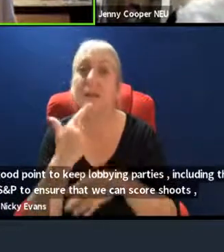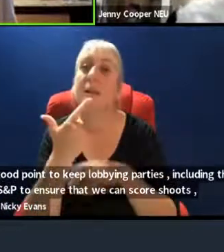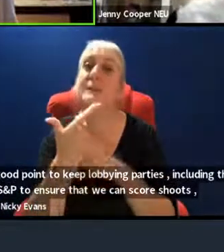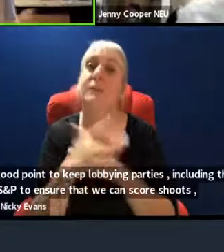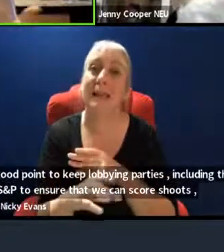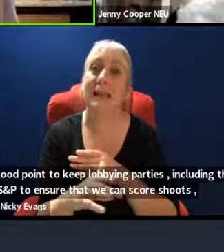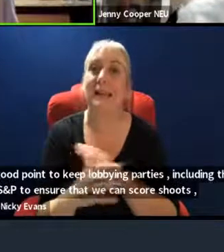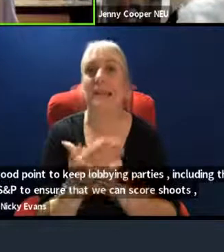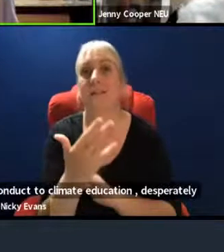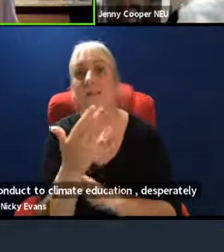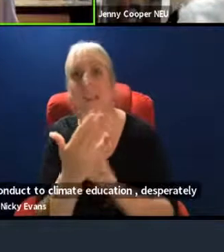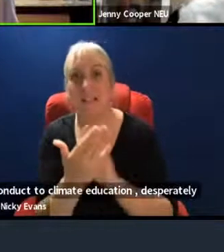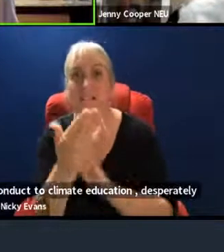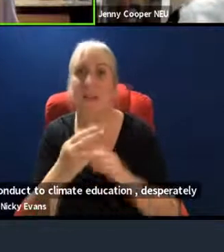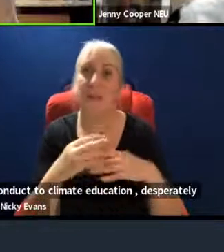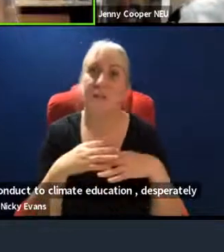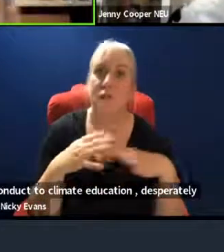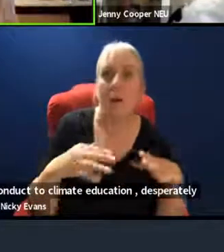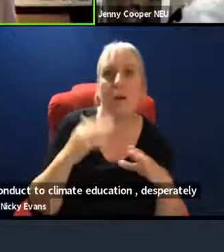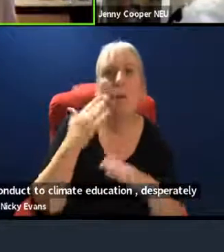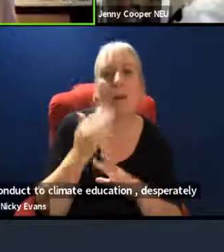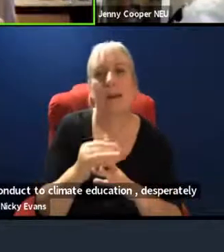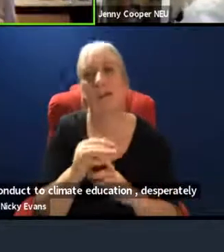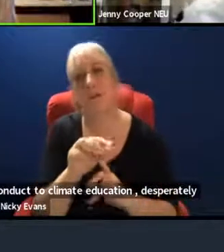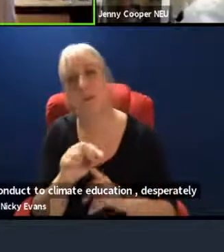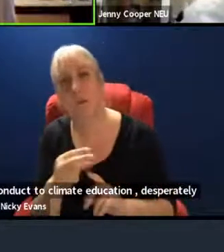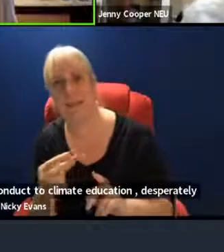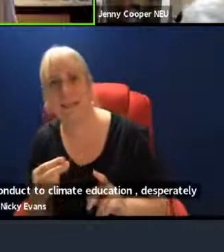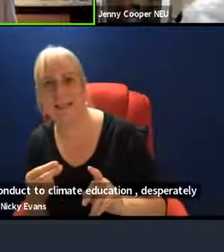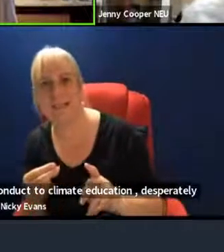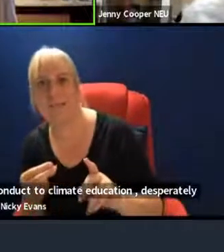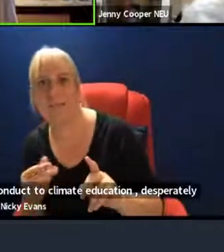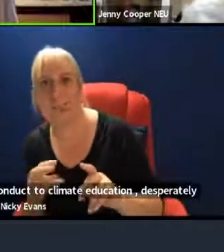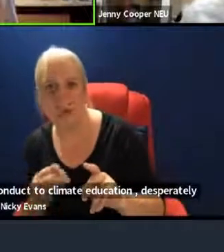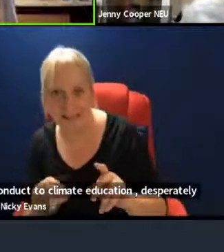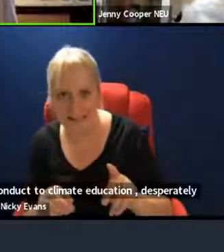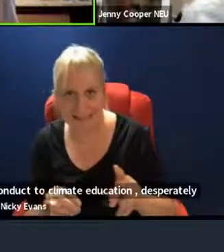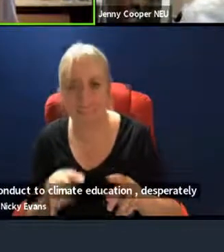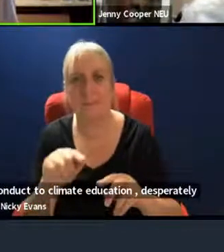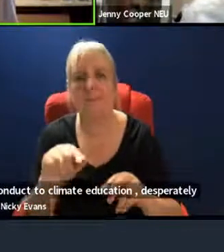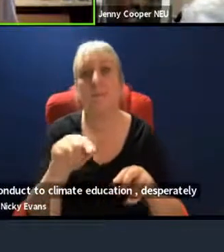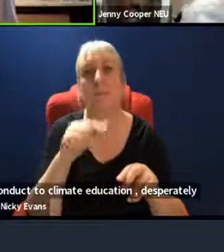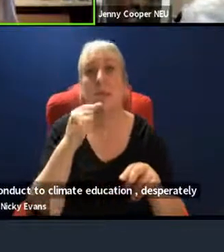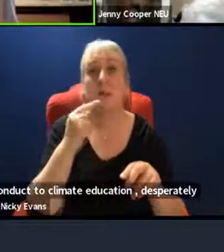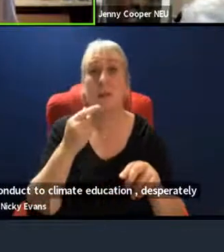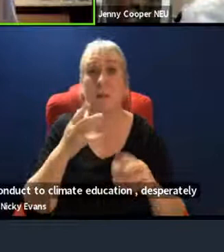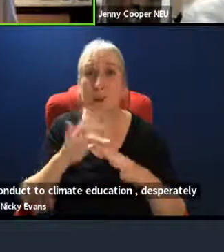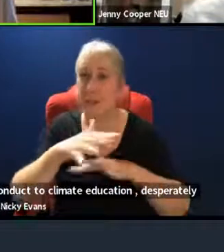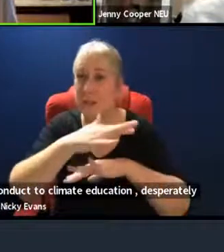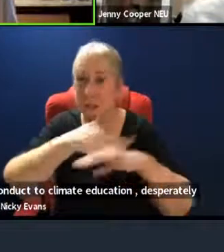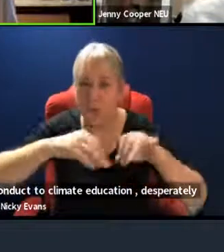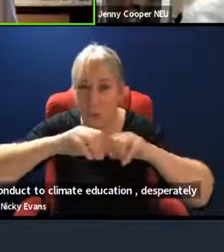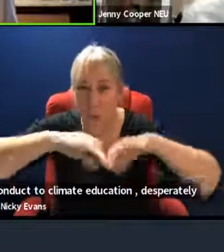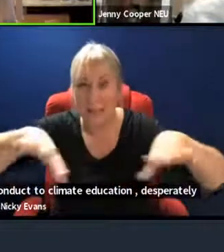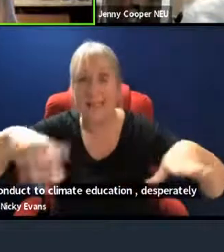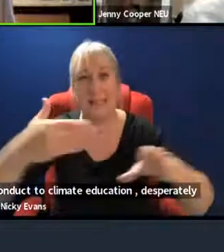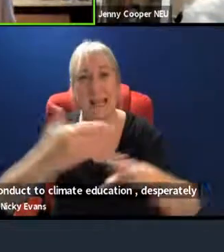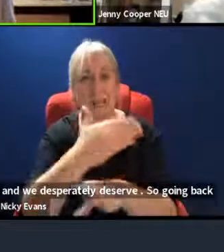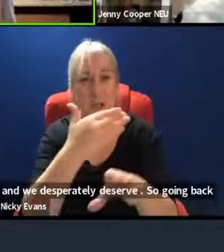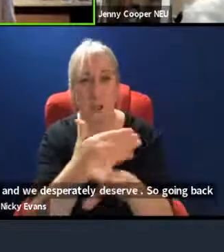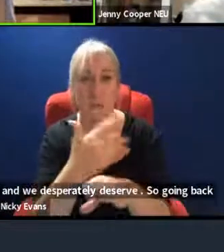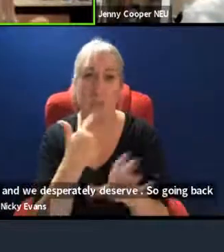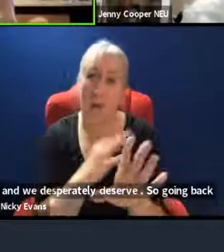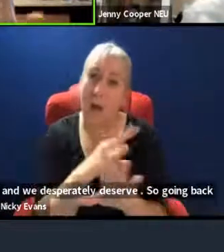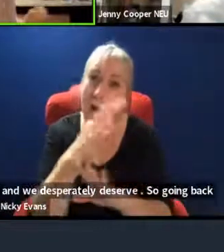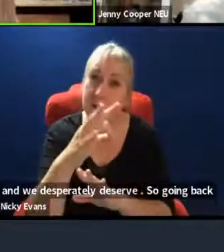2020. But it was very small due to the rising COVID cases again. And it was mainly a social media action asking people to send